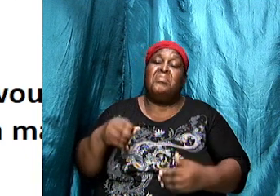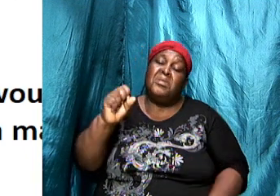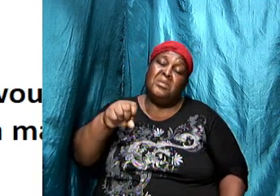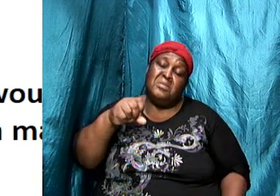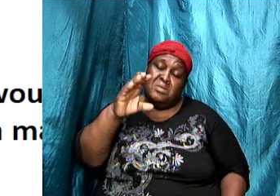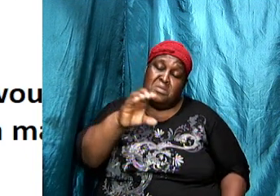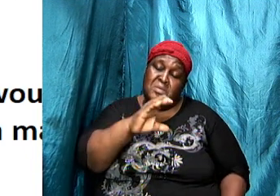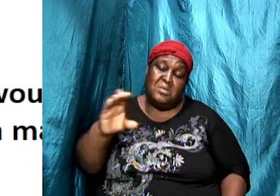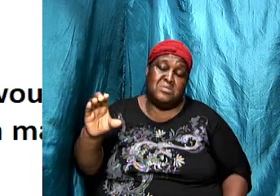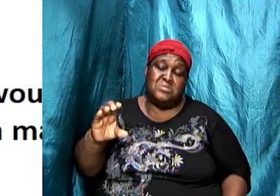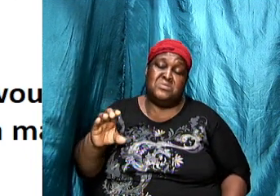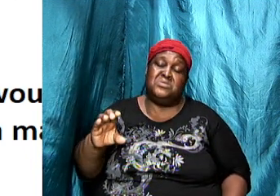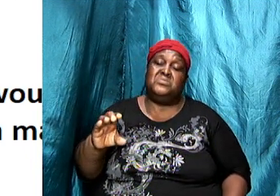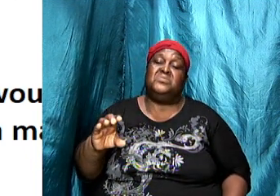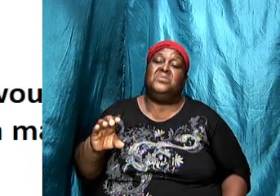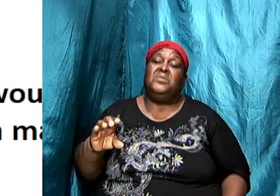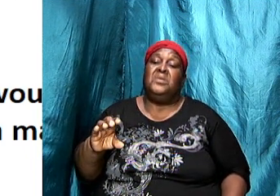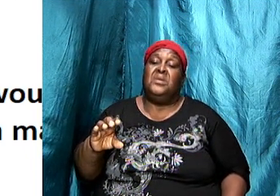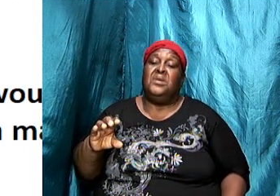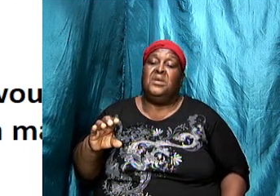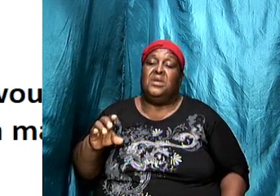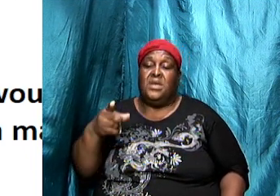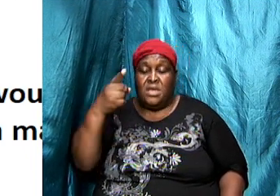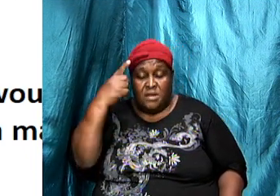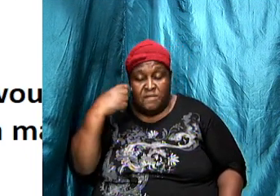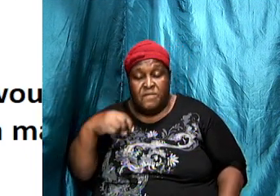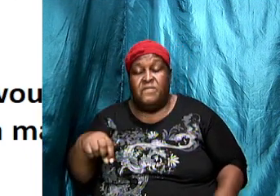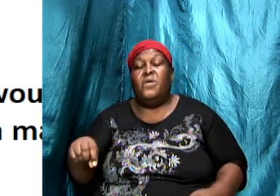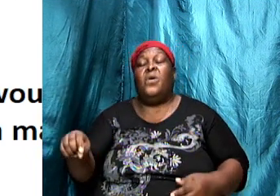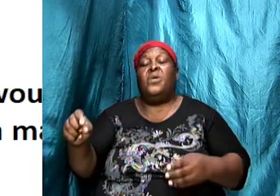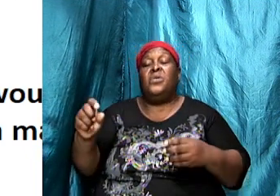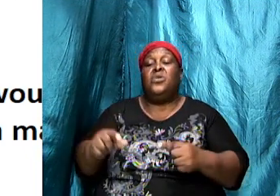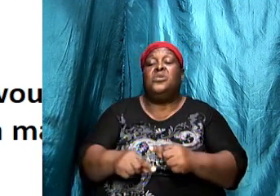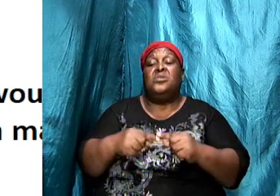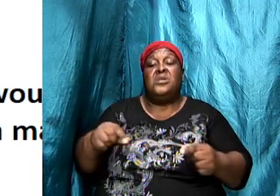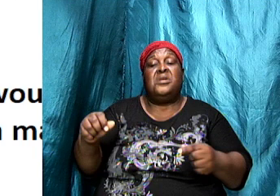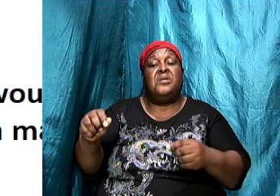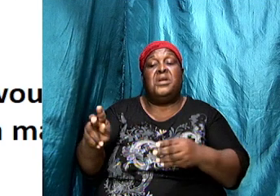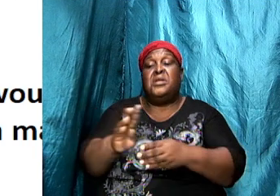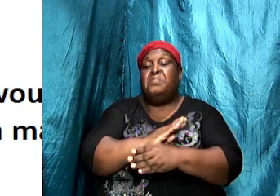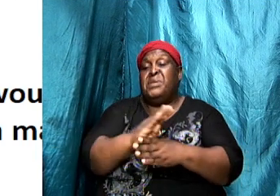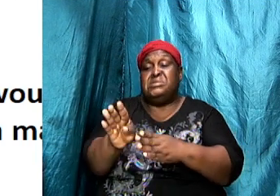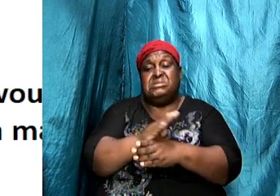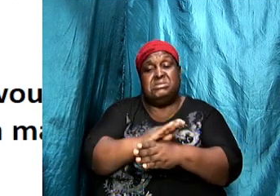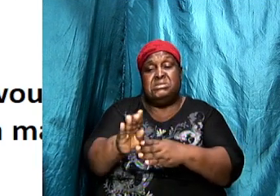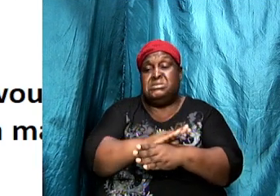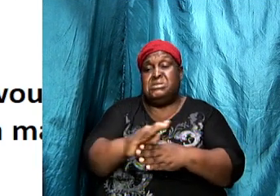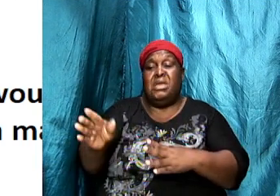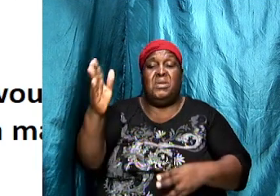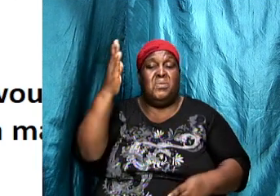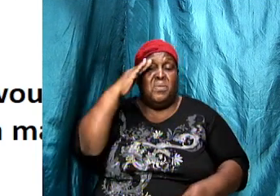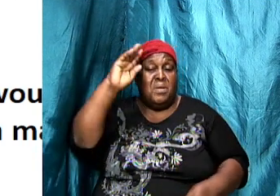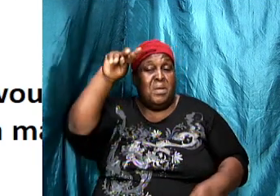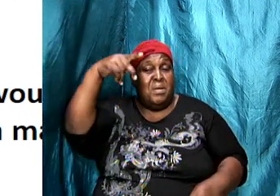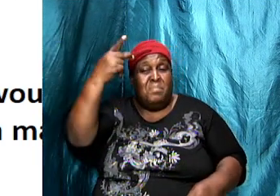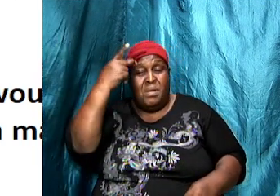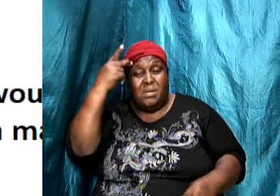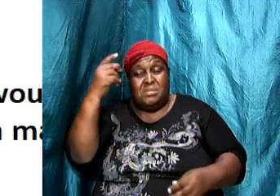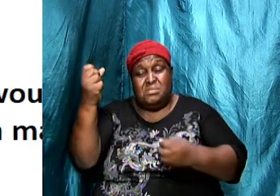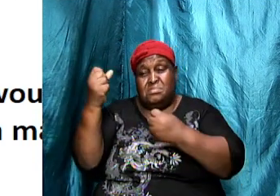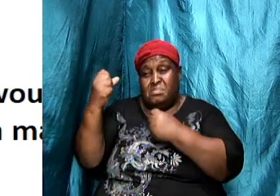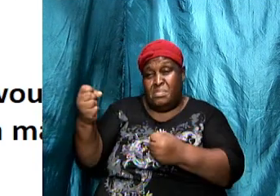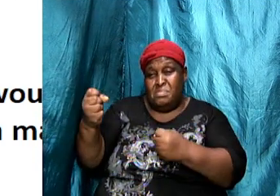civilization it was a city of great political influence I know politics strong and if you have your political